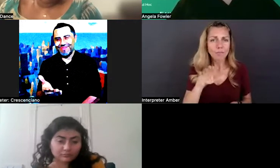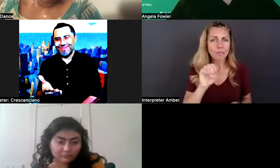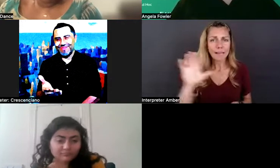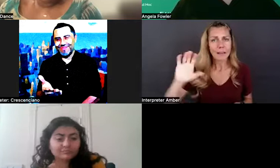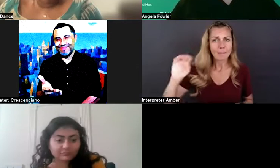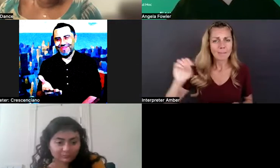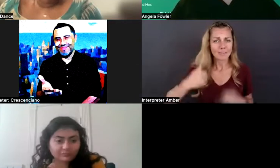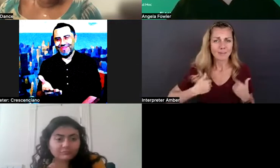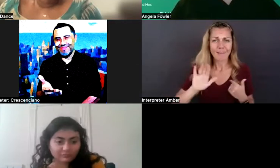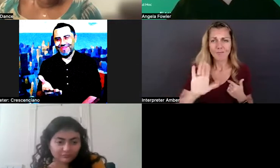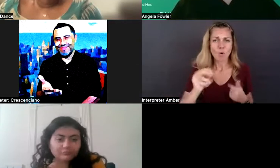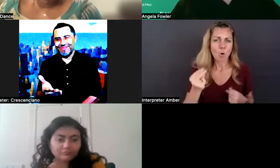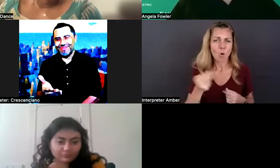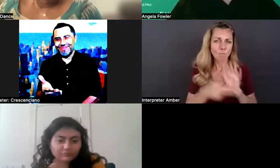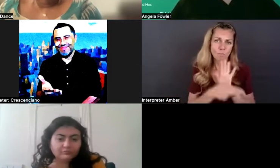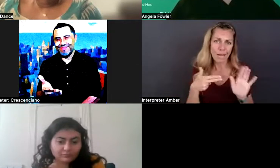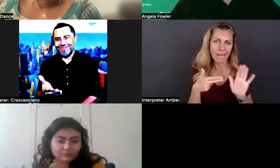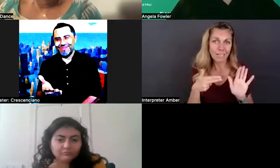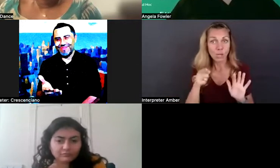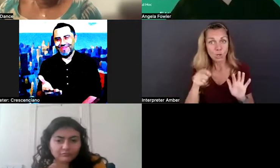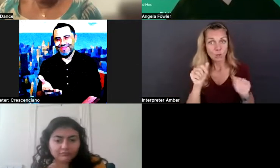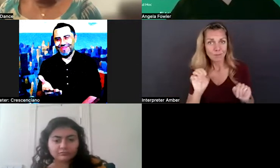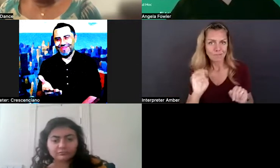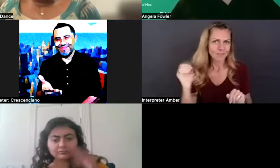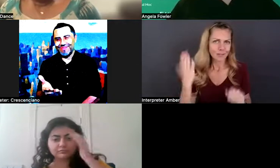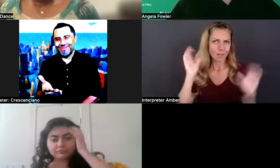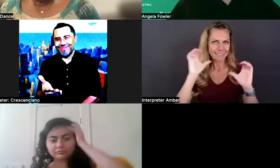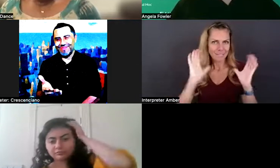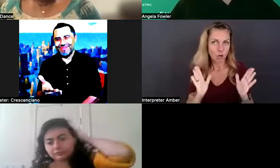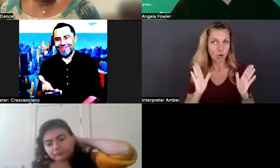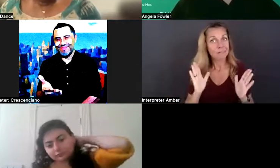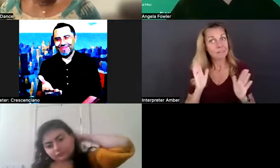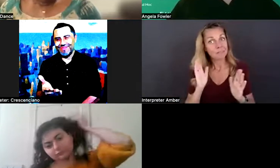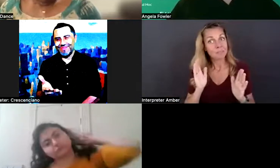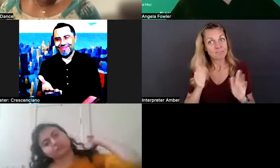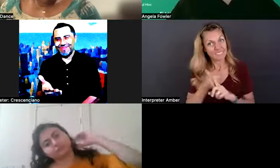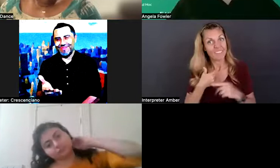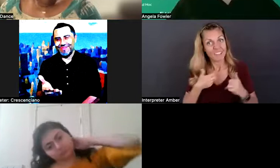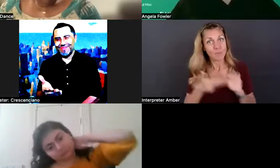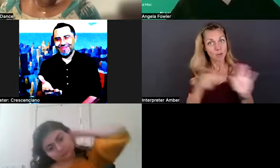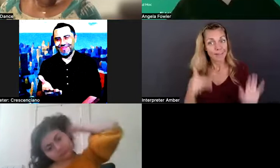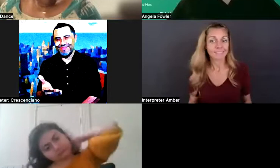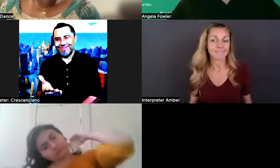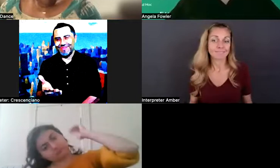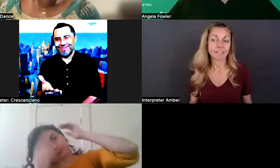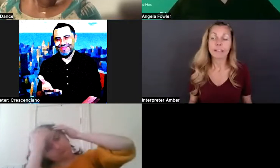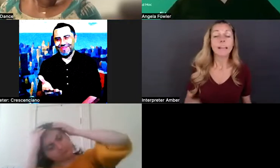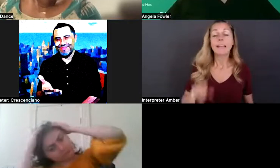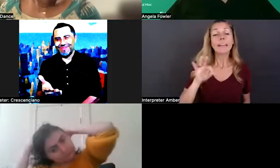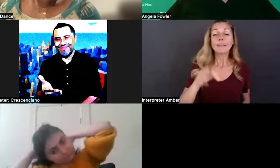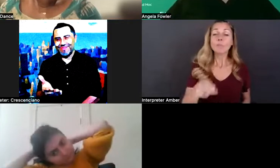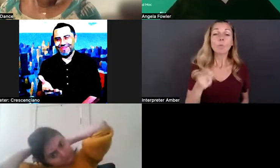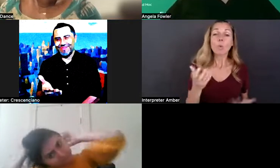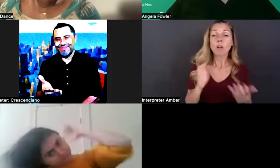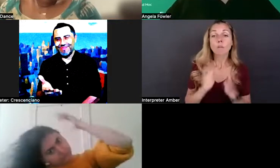You can be a job seeker with a brand, right? So if you are like, um, you want to be a, uh, corporate